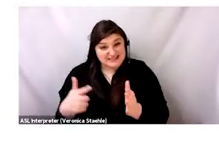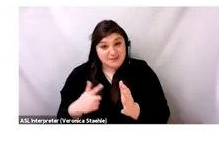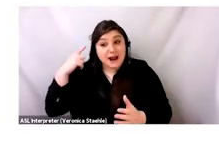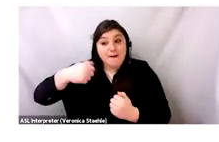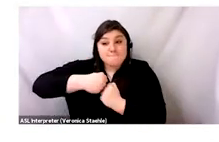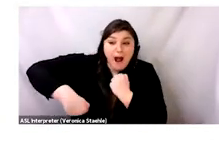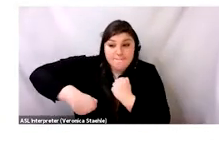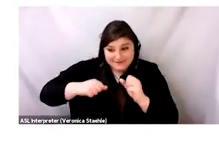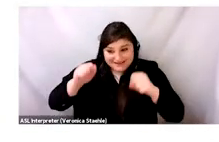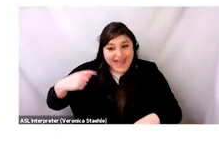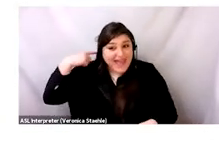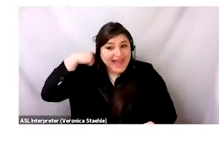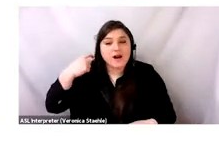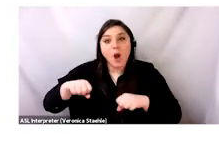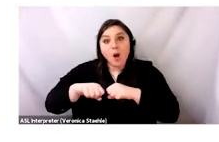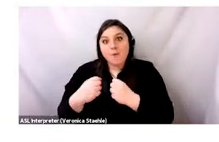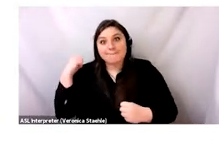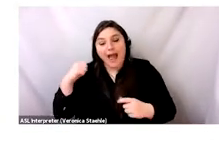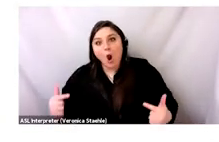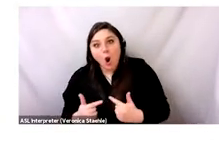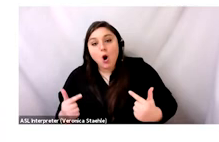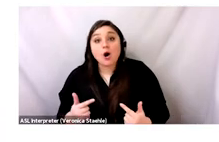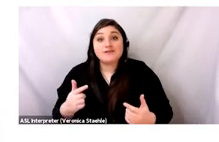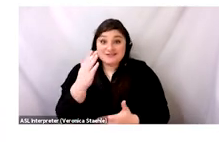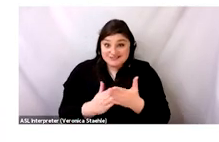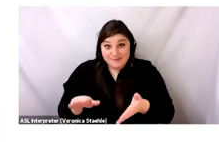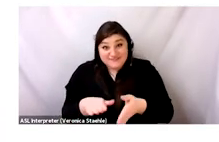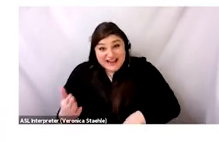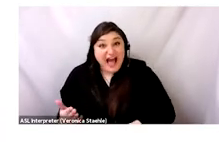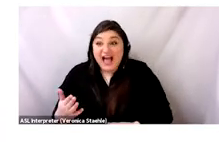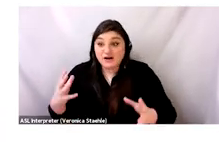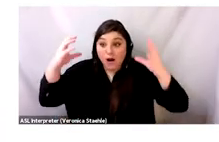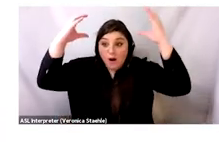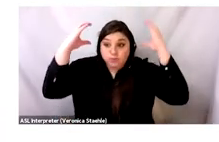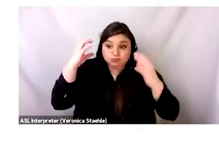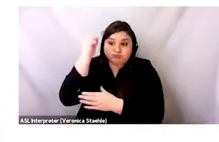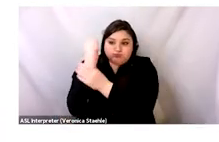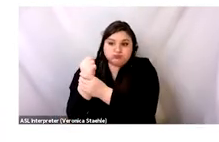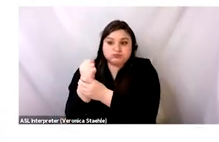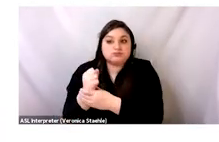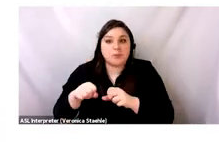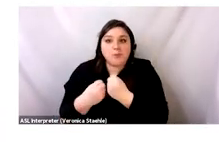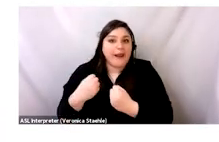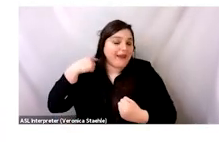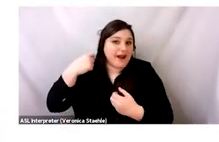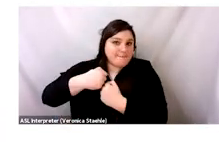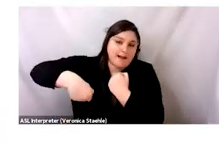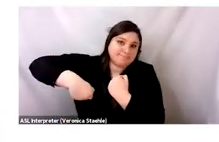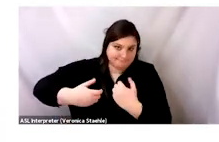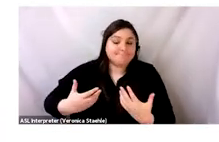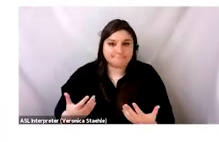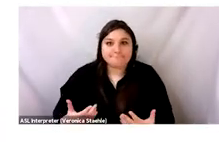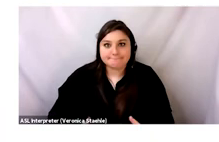This labor is backbreaking. Many Kaie are injured when bales fall and break their limbs. Some actually die